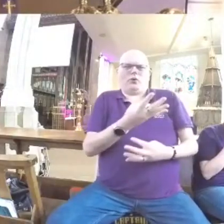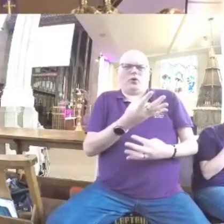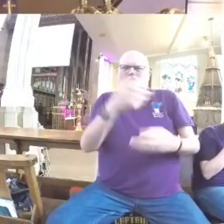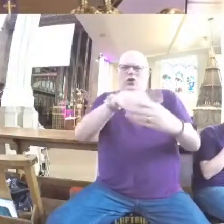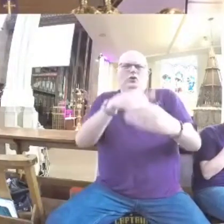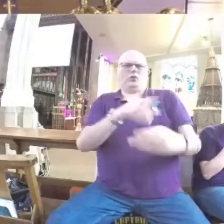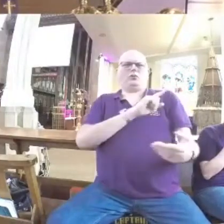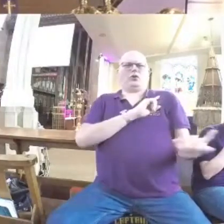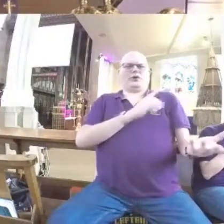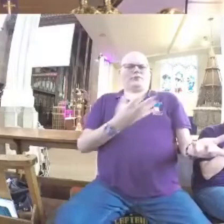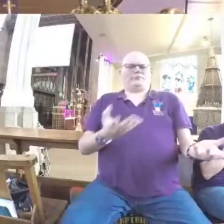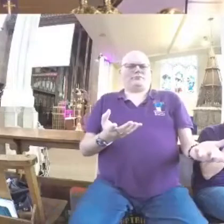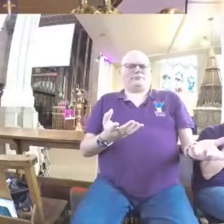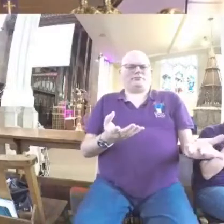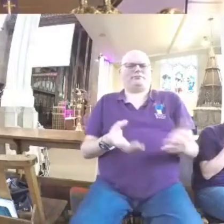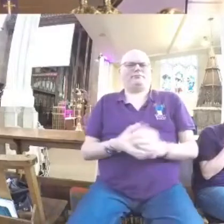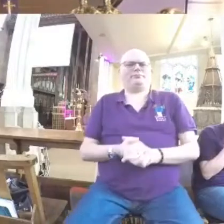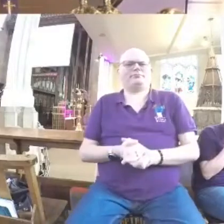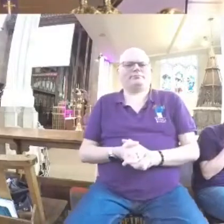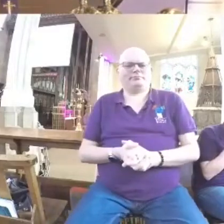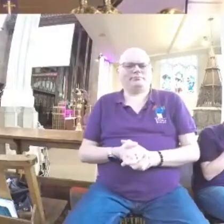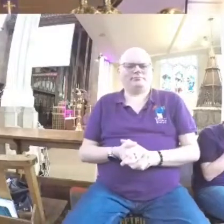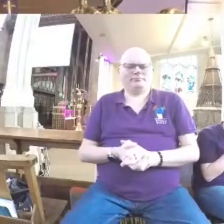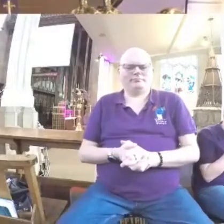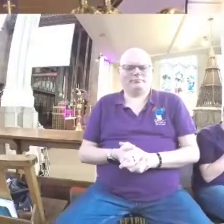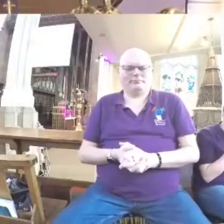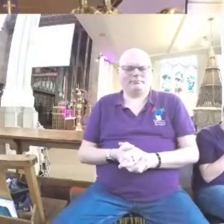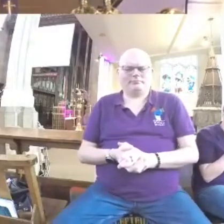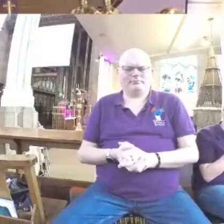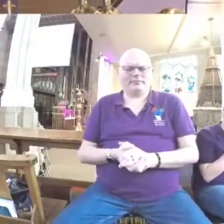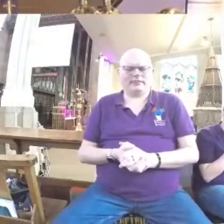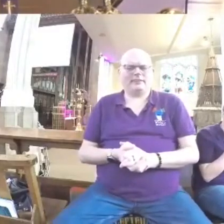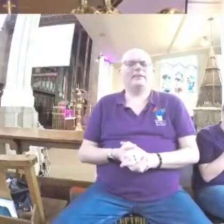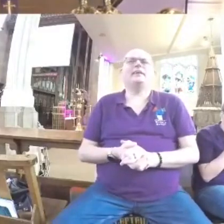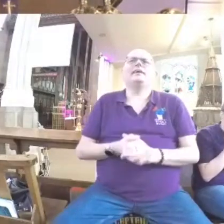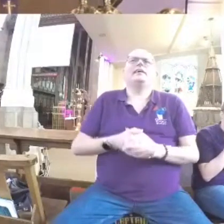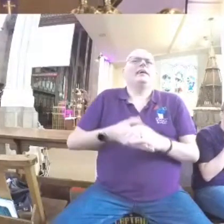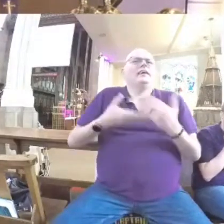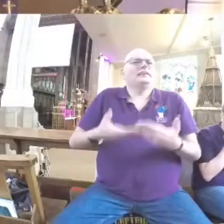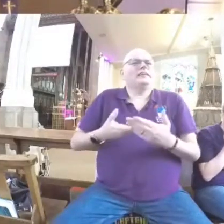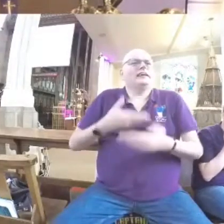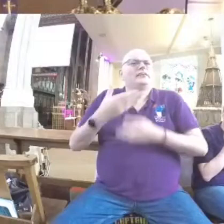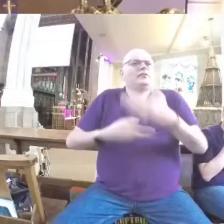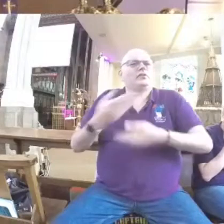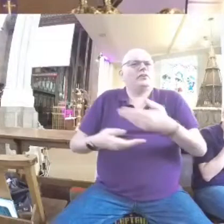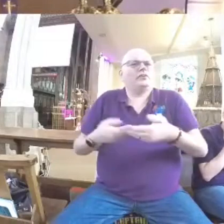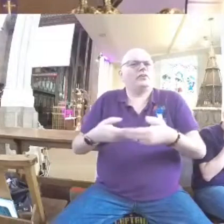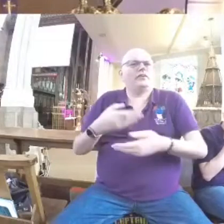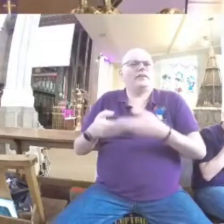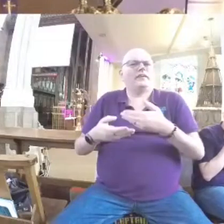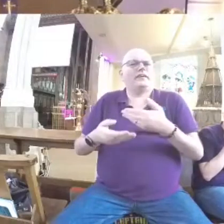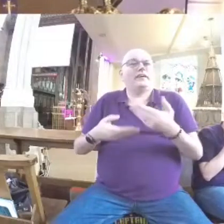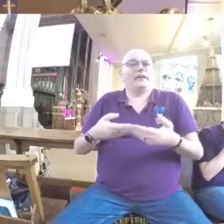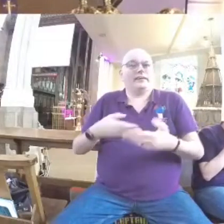Jesus the Messiah, the son of David, the son of Abraham. And today our series will study each,